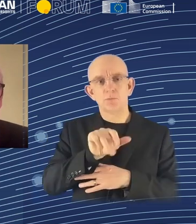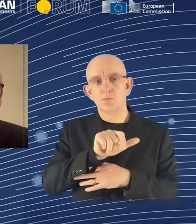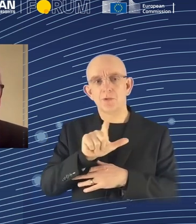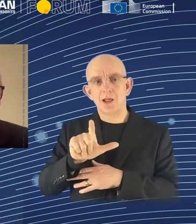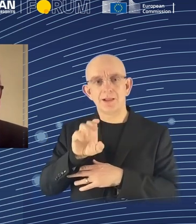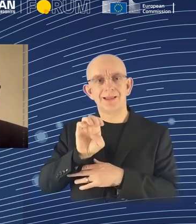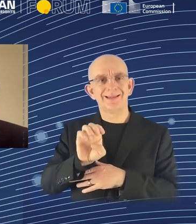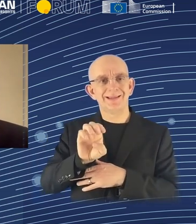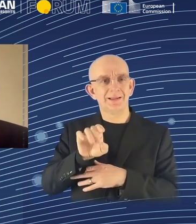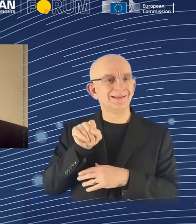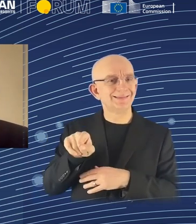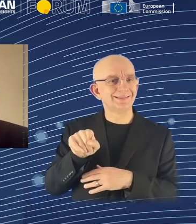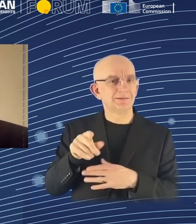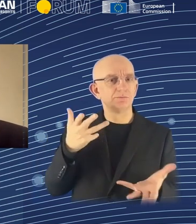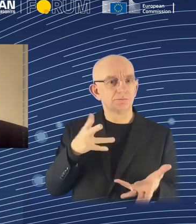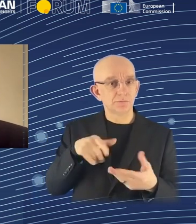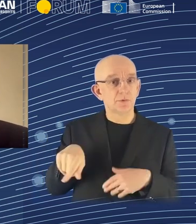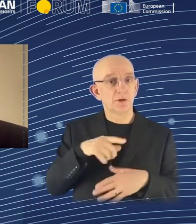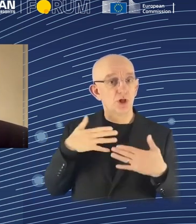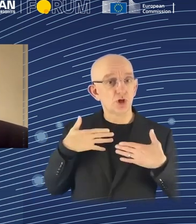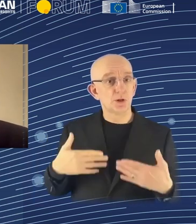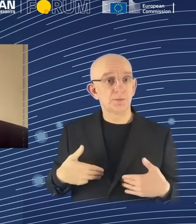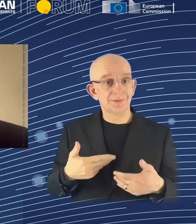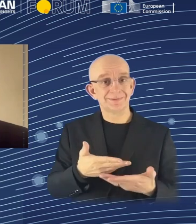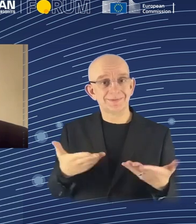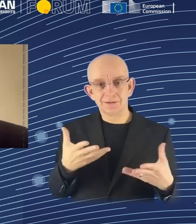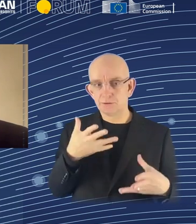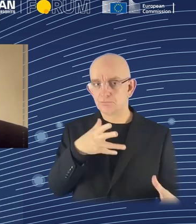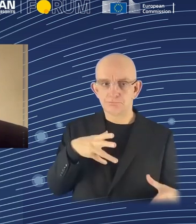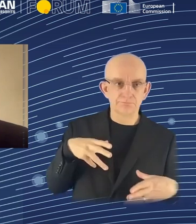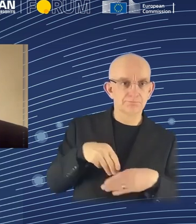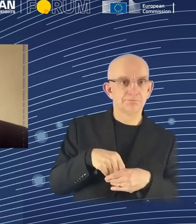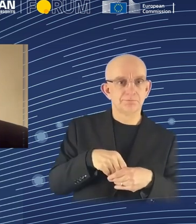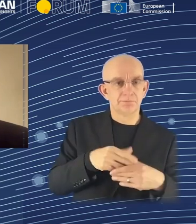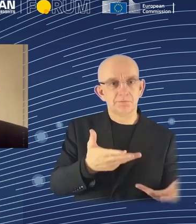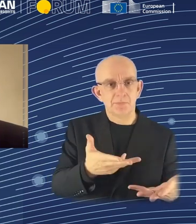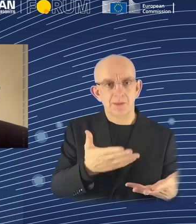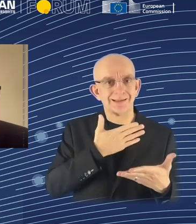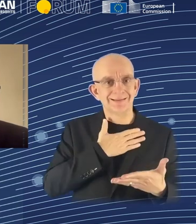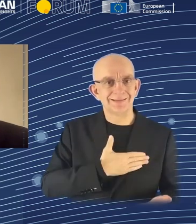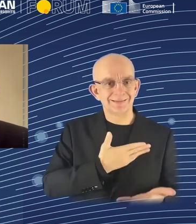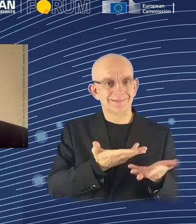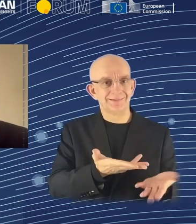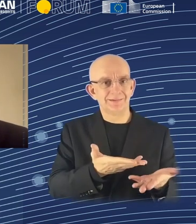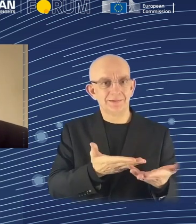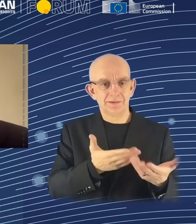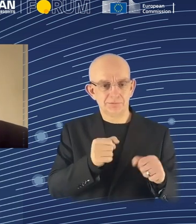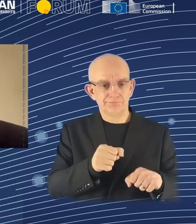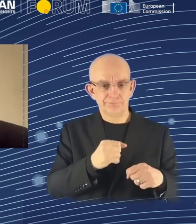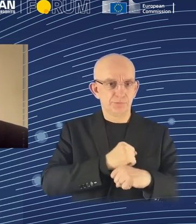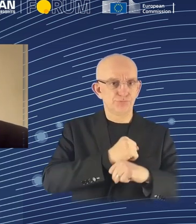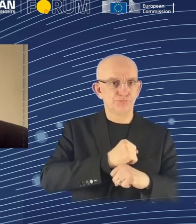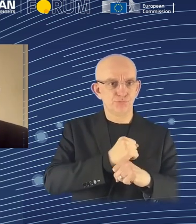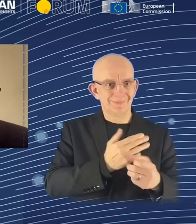completely dependent on machines to manage their civilization. And this is a theme that we see also